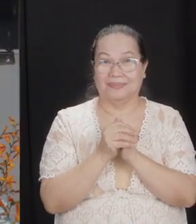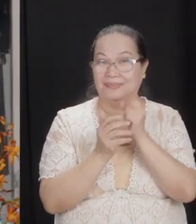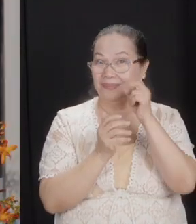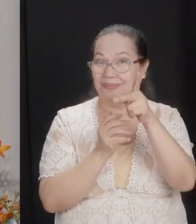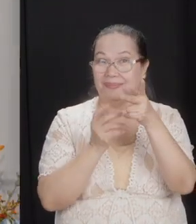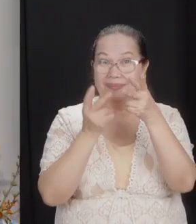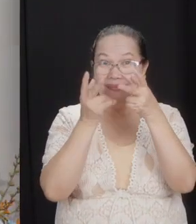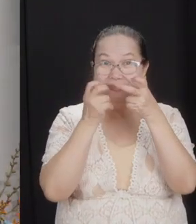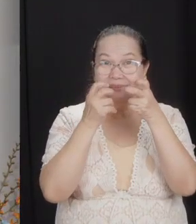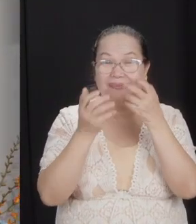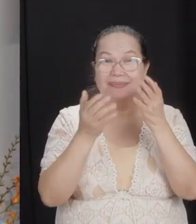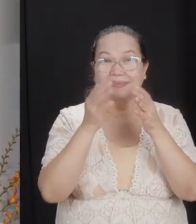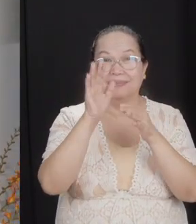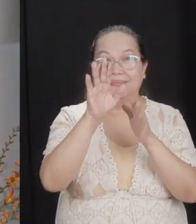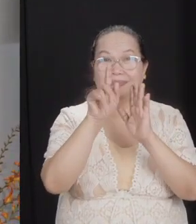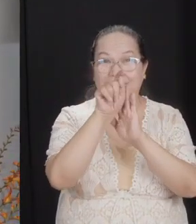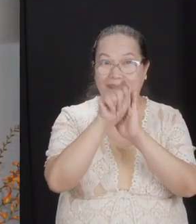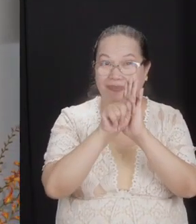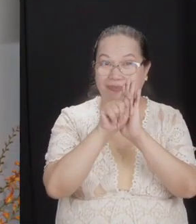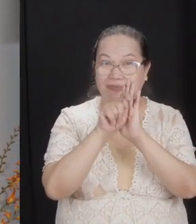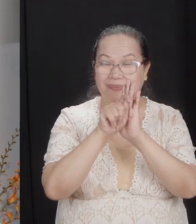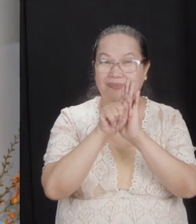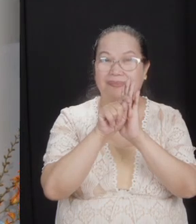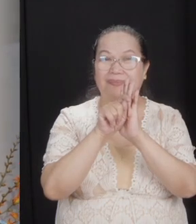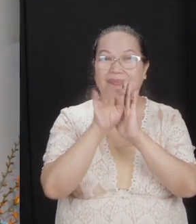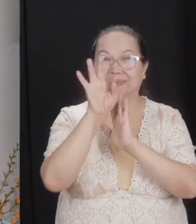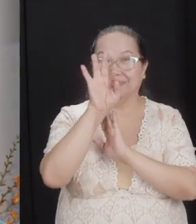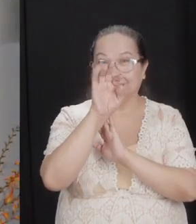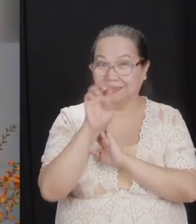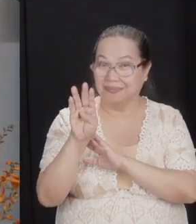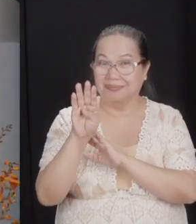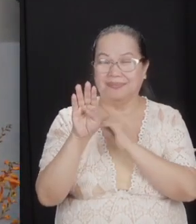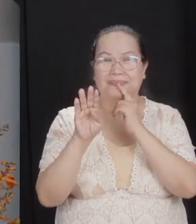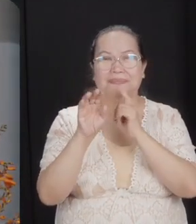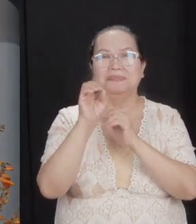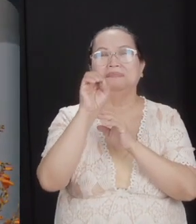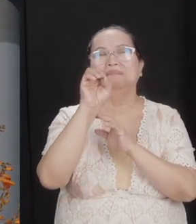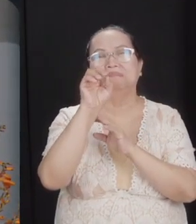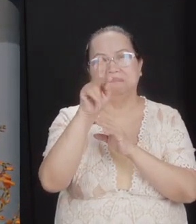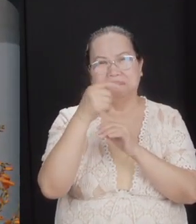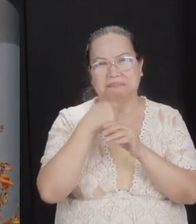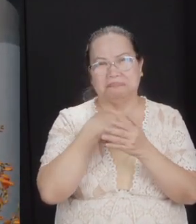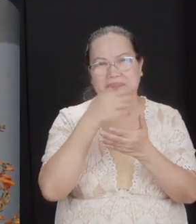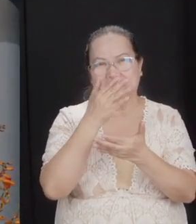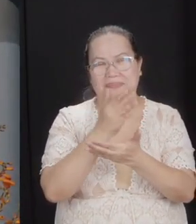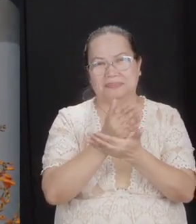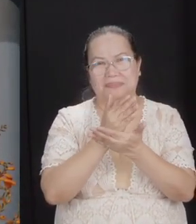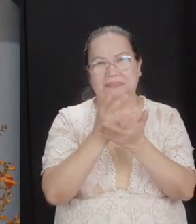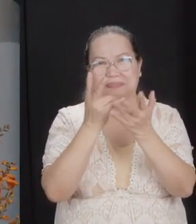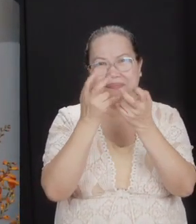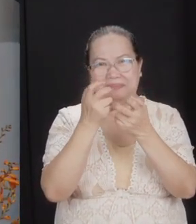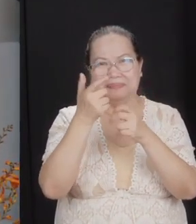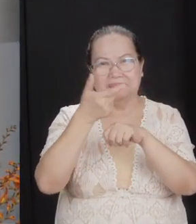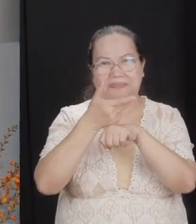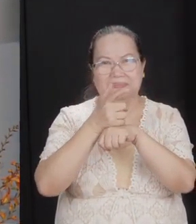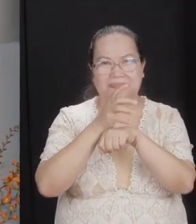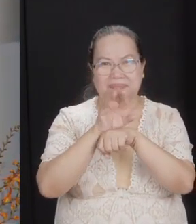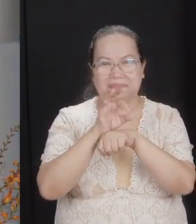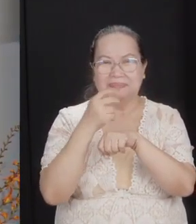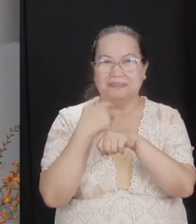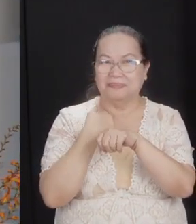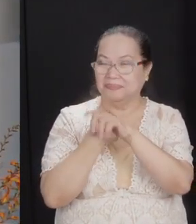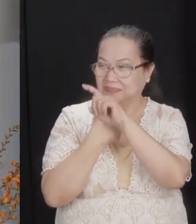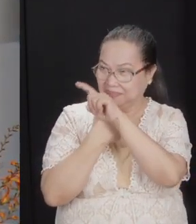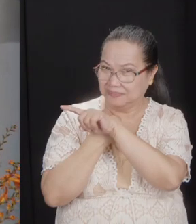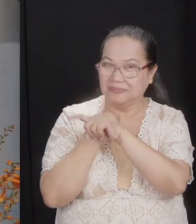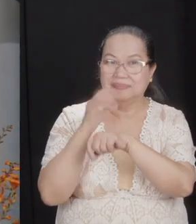listening to me maybe on YouTube or Facebook after and you say, okay, well, I'm going to stop listening to GCF because there's a good church nearby.